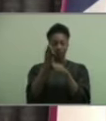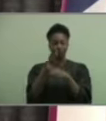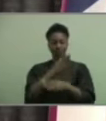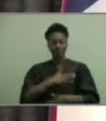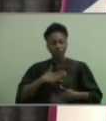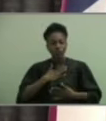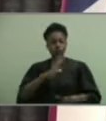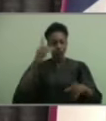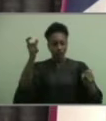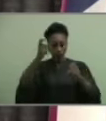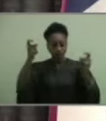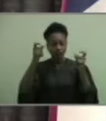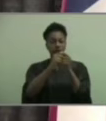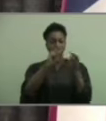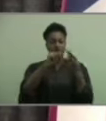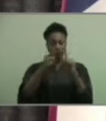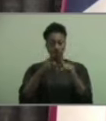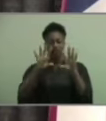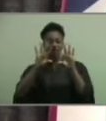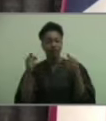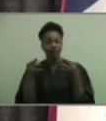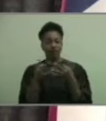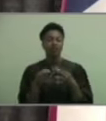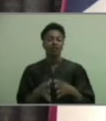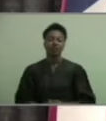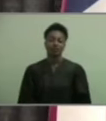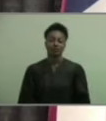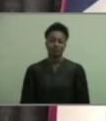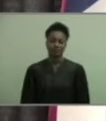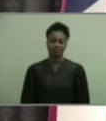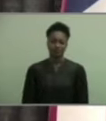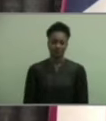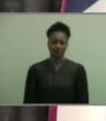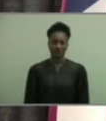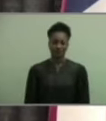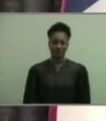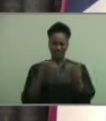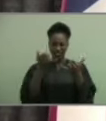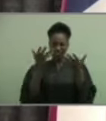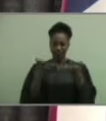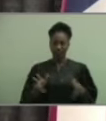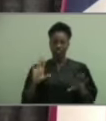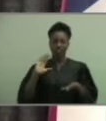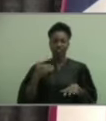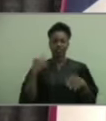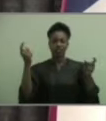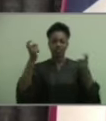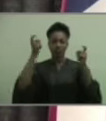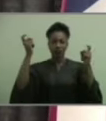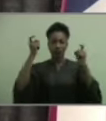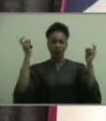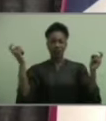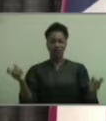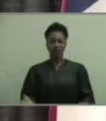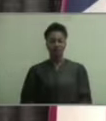your celebration with your friends and family. This concludes our ceremony. ceremony.